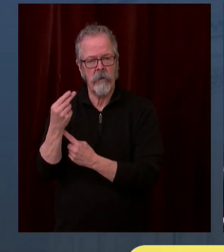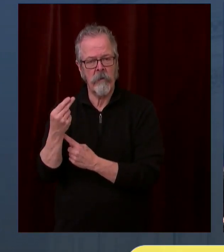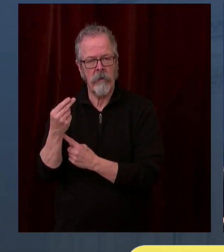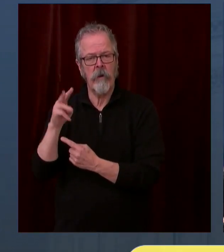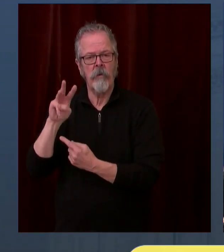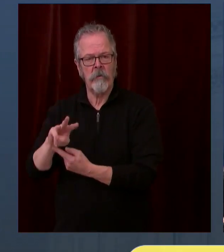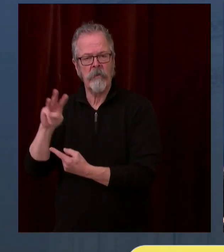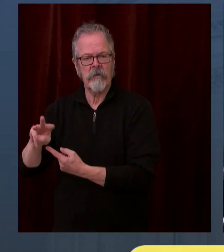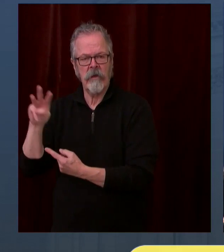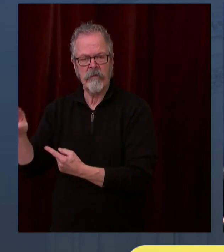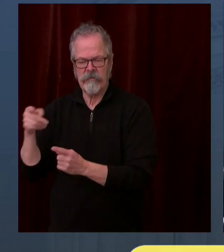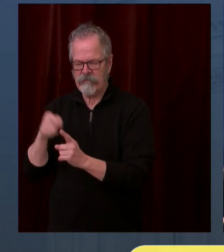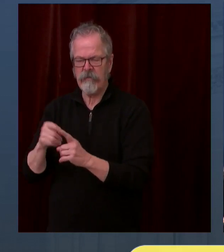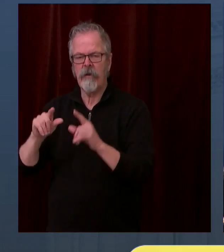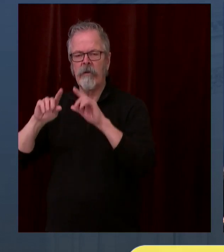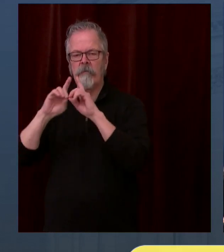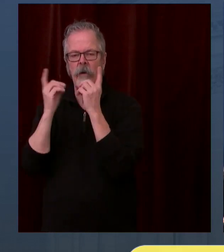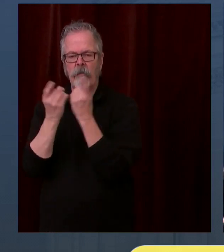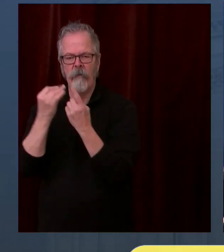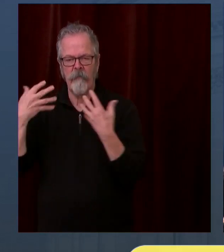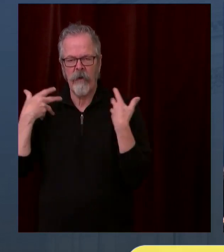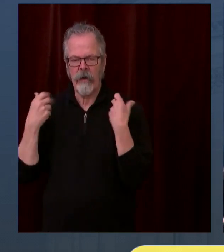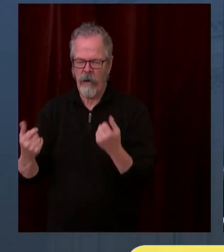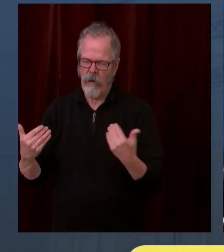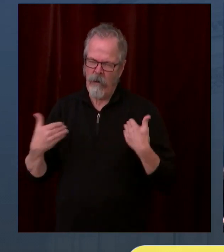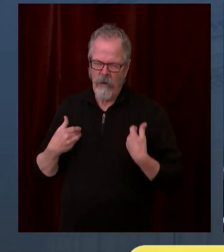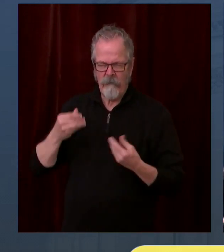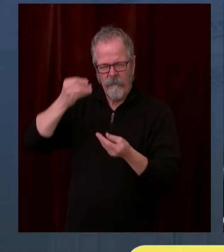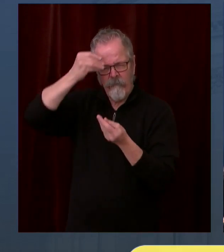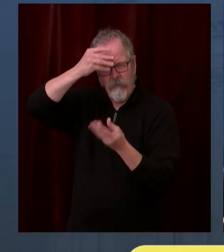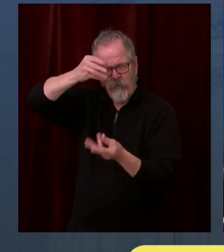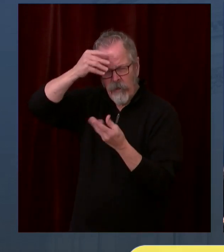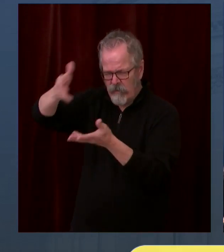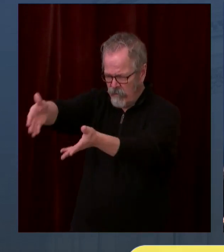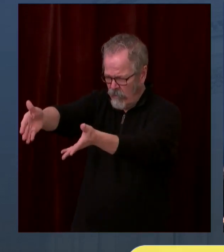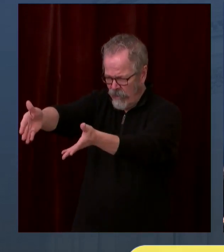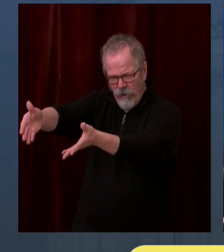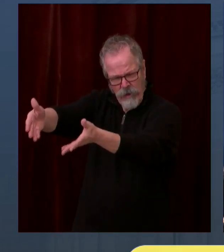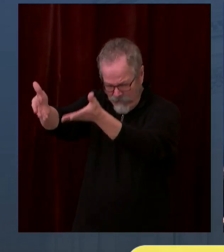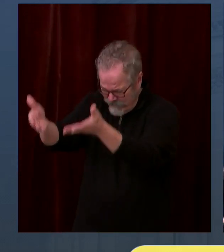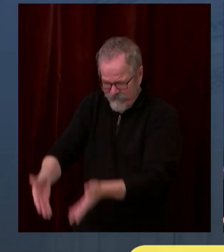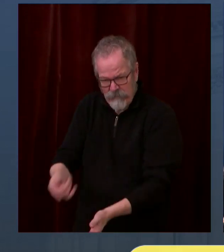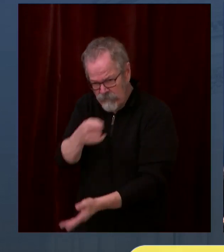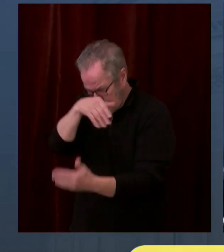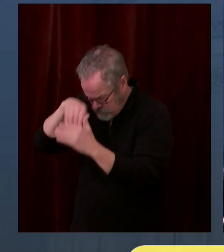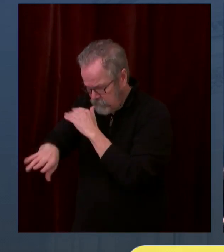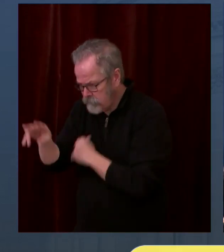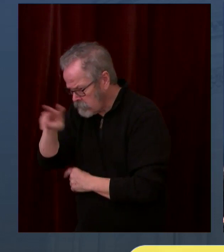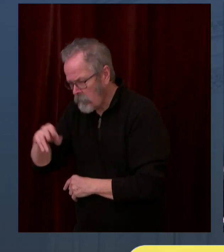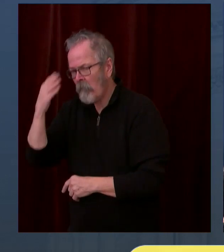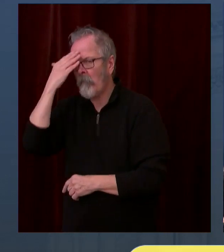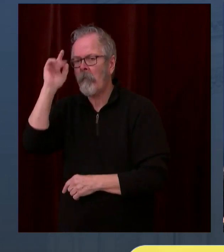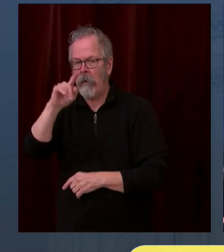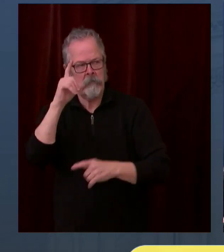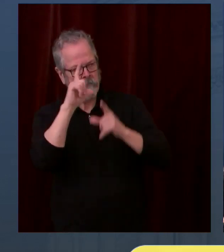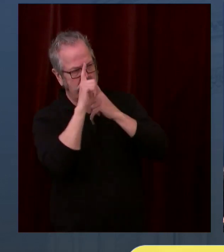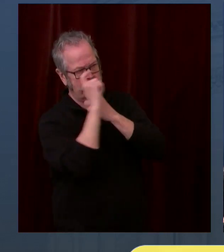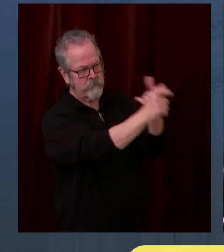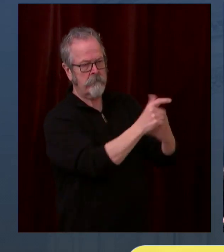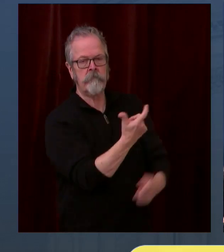on this is to give citizens multiple systems to use rather than just one system.